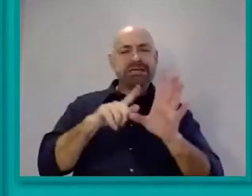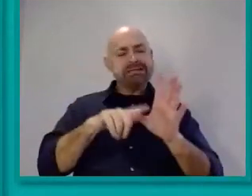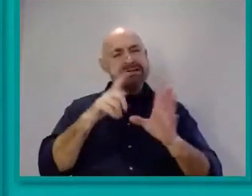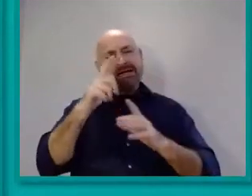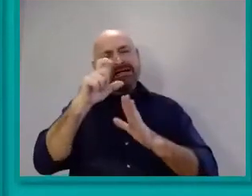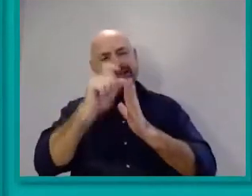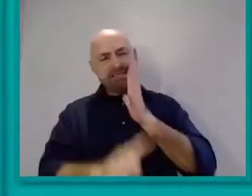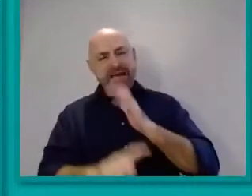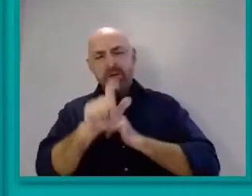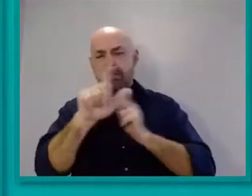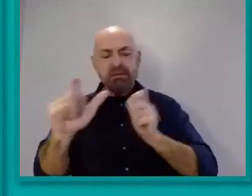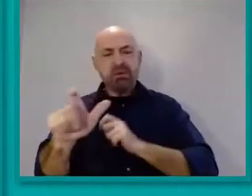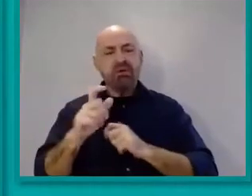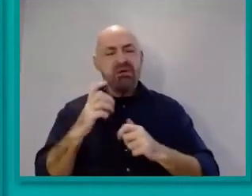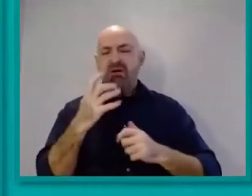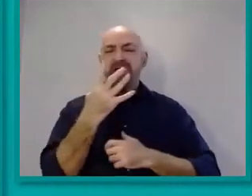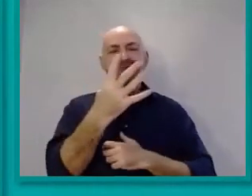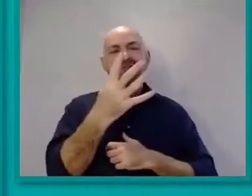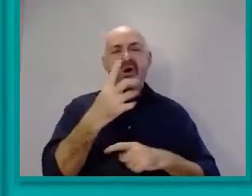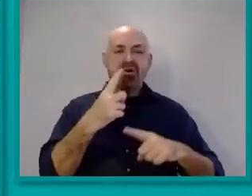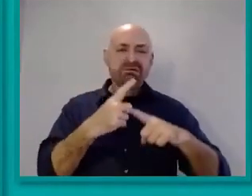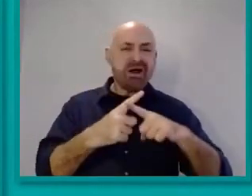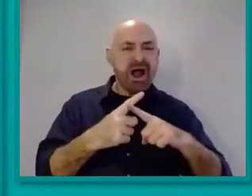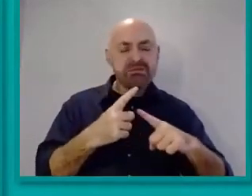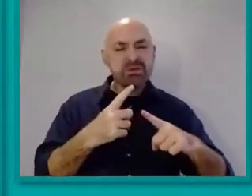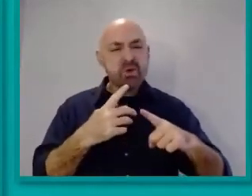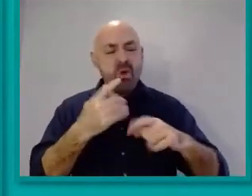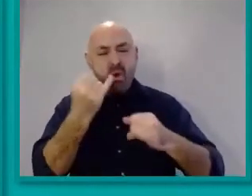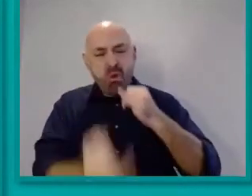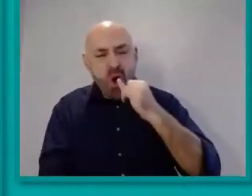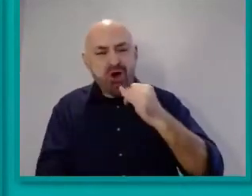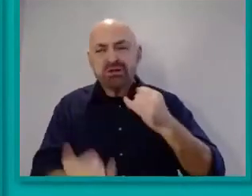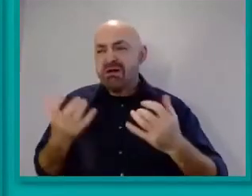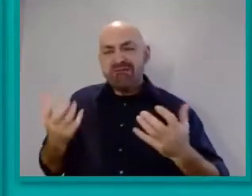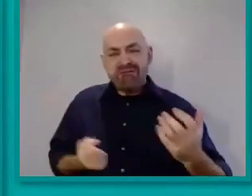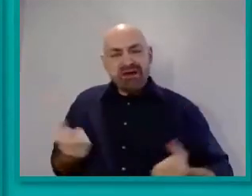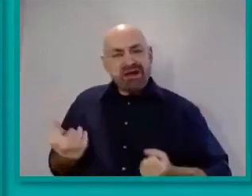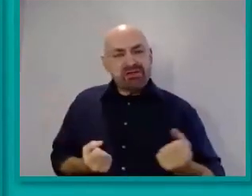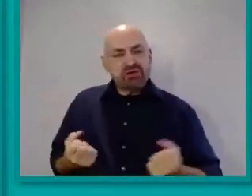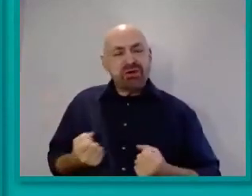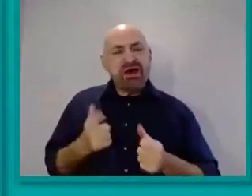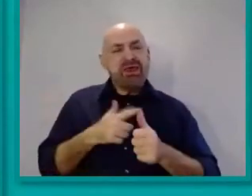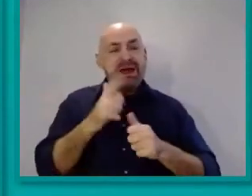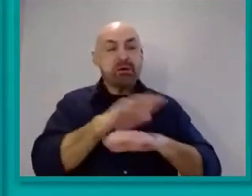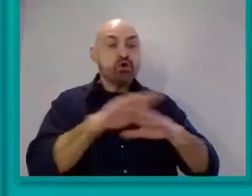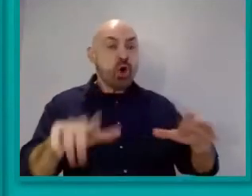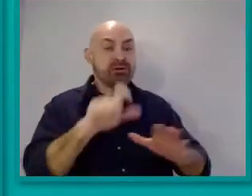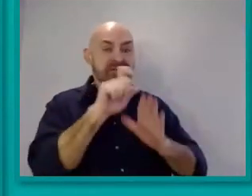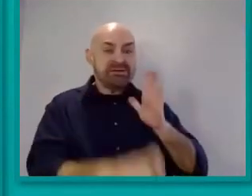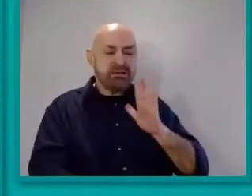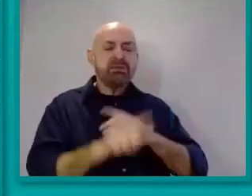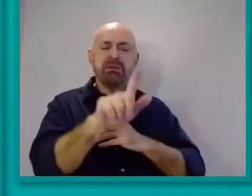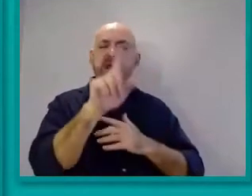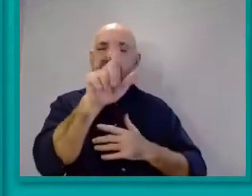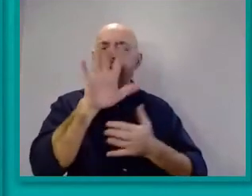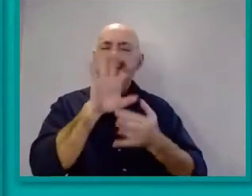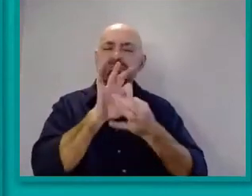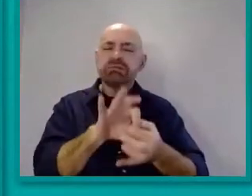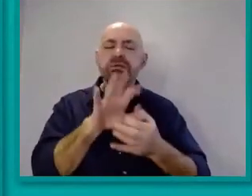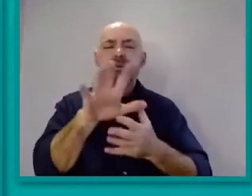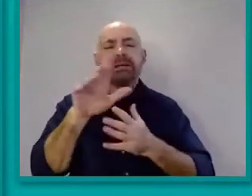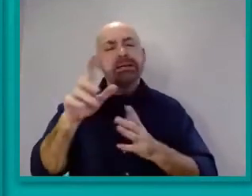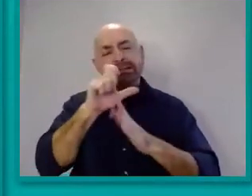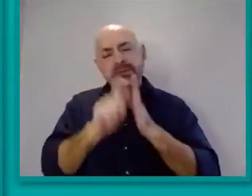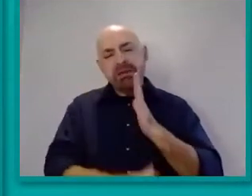worse off financially than non-disabled adults, according to the Disability Benefit Consortium.